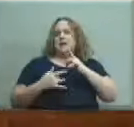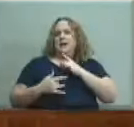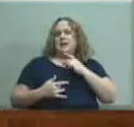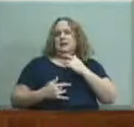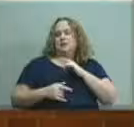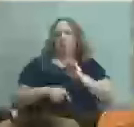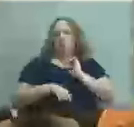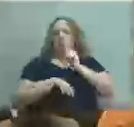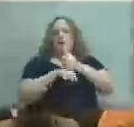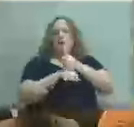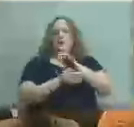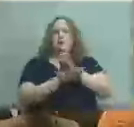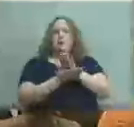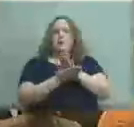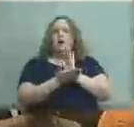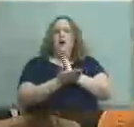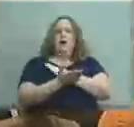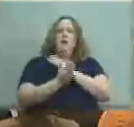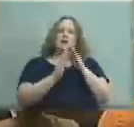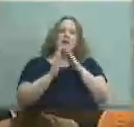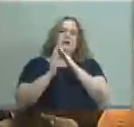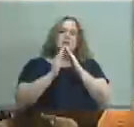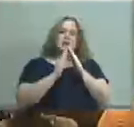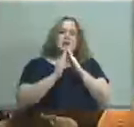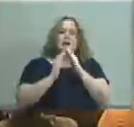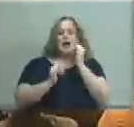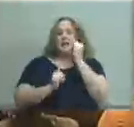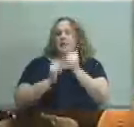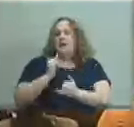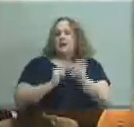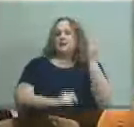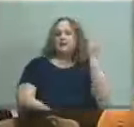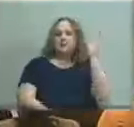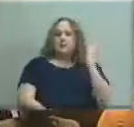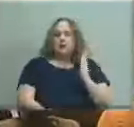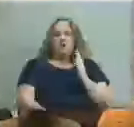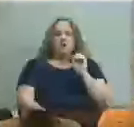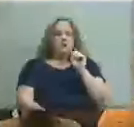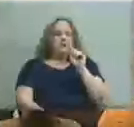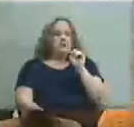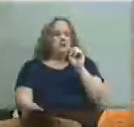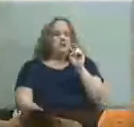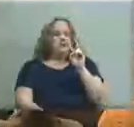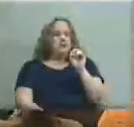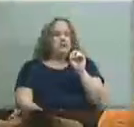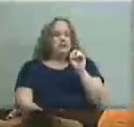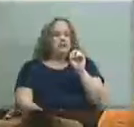last speaker is Steve Freeman Mr. Freeman